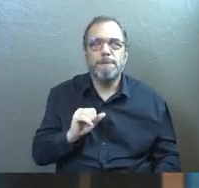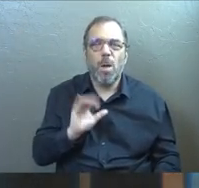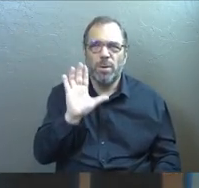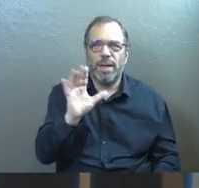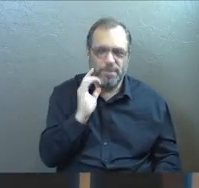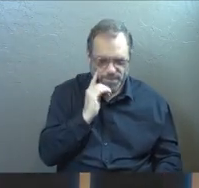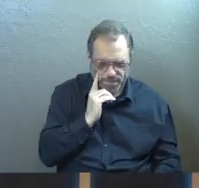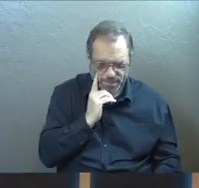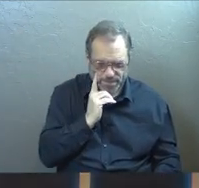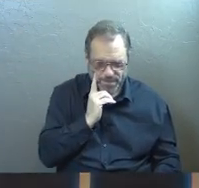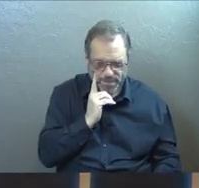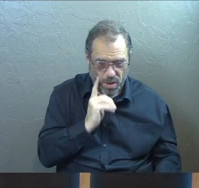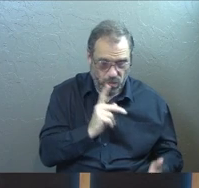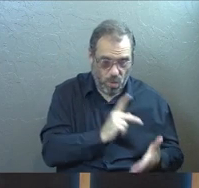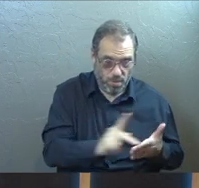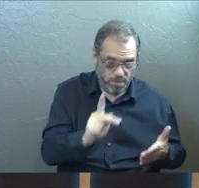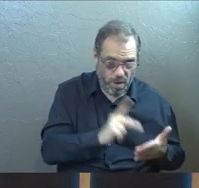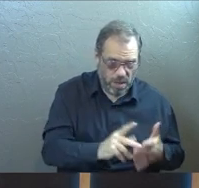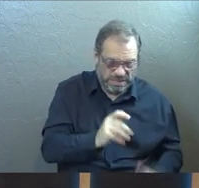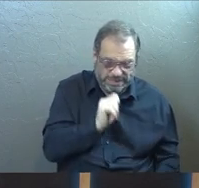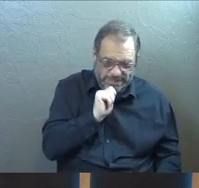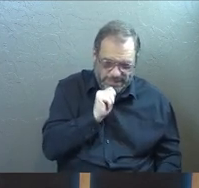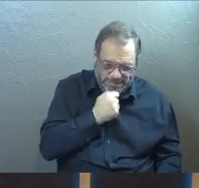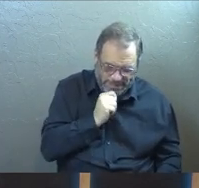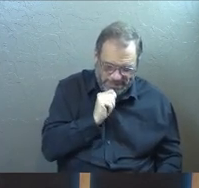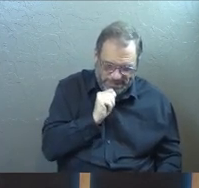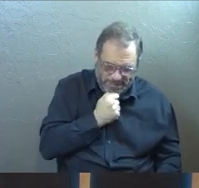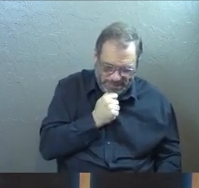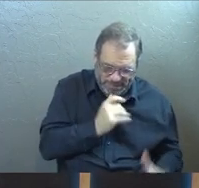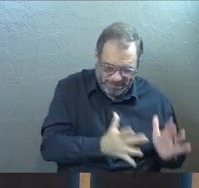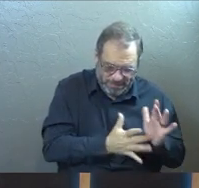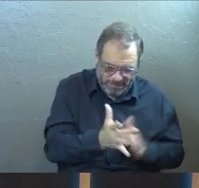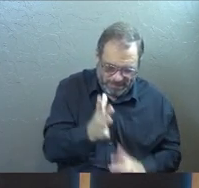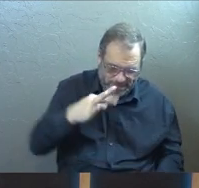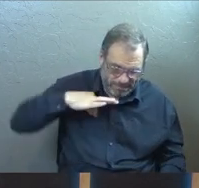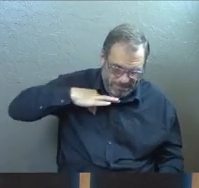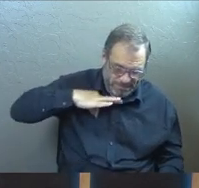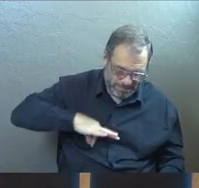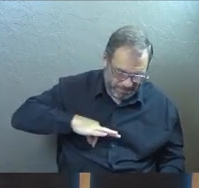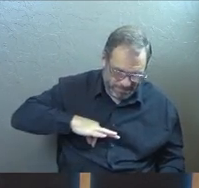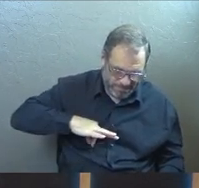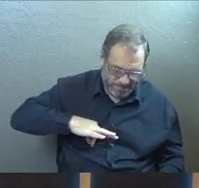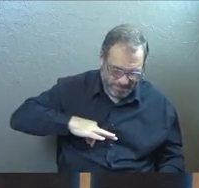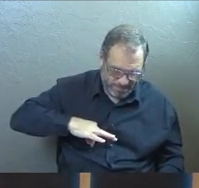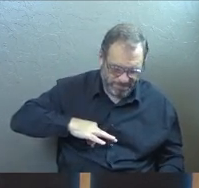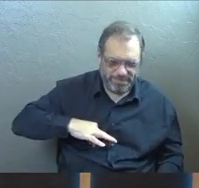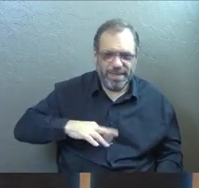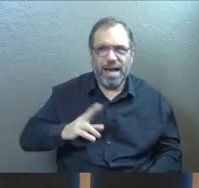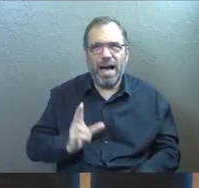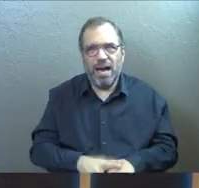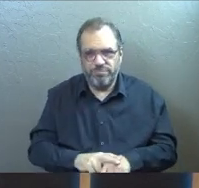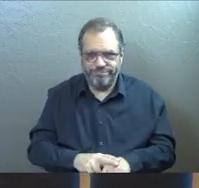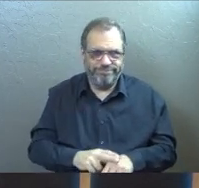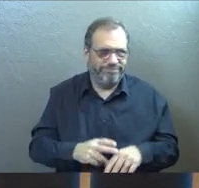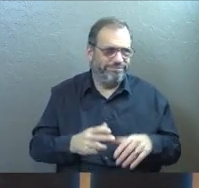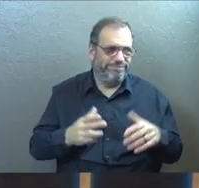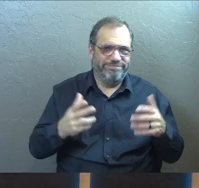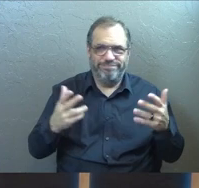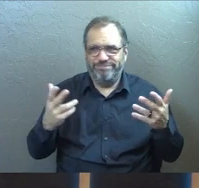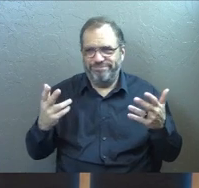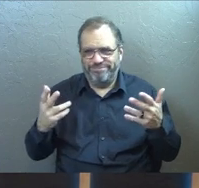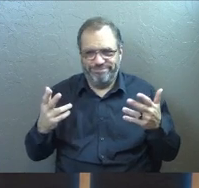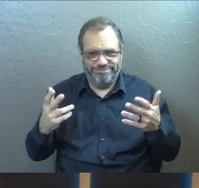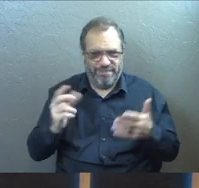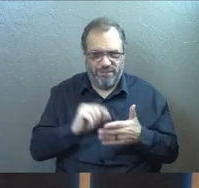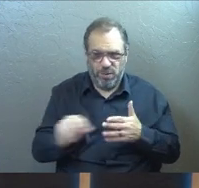out of this thing saying, I've suffered all of this for the sake of Jesus Christ. And of course, the most natural thing, just a